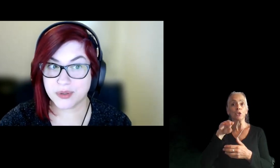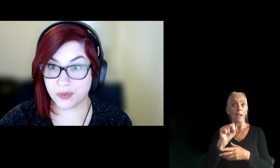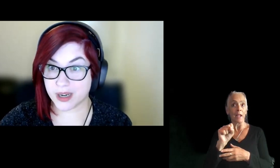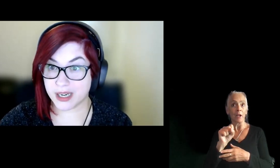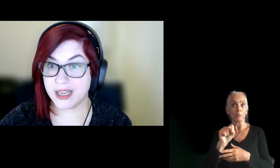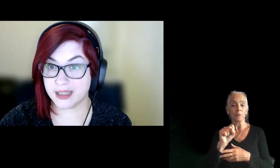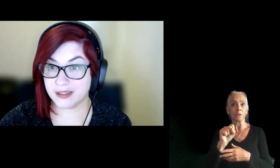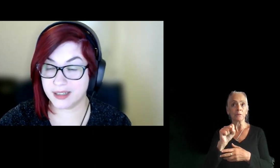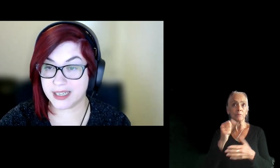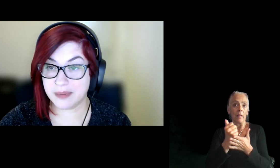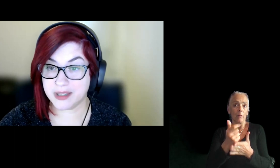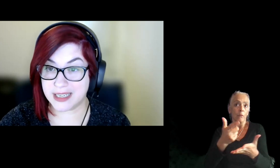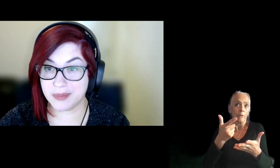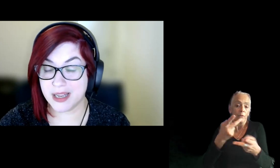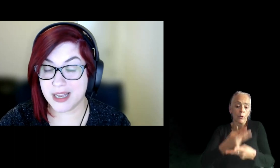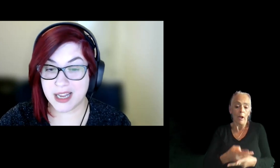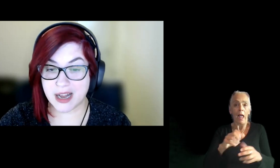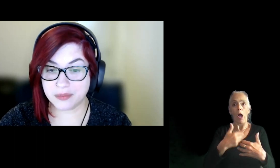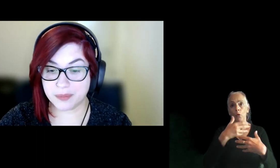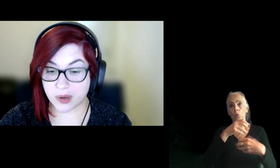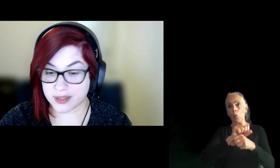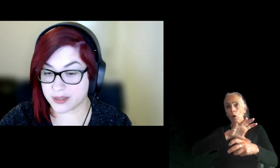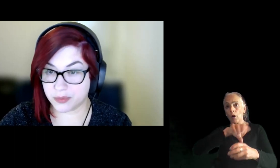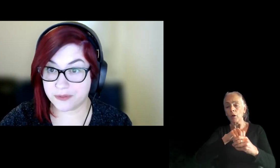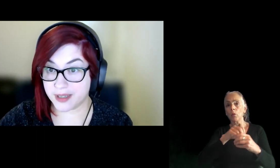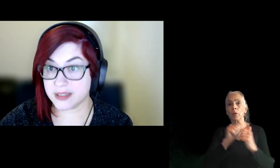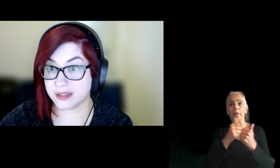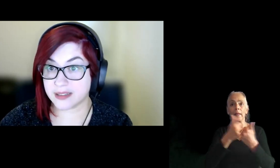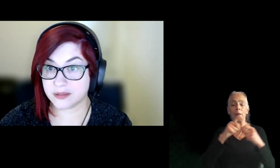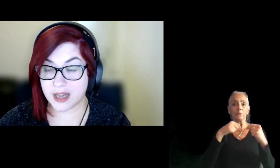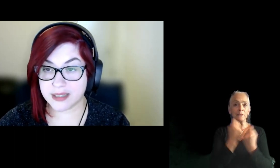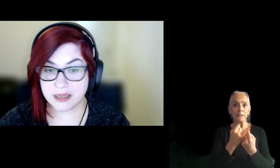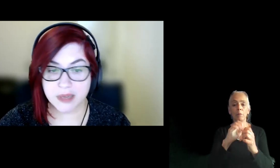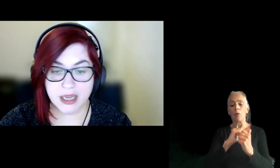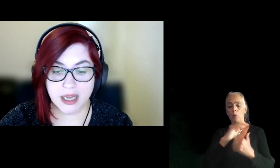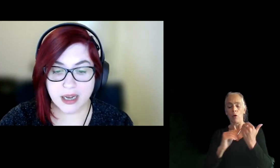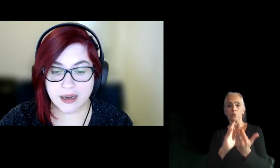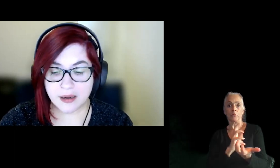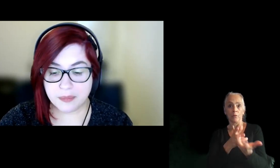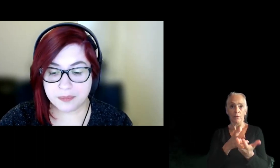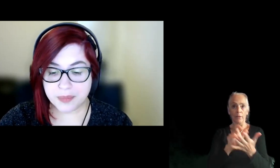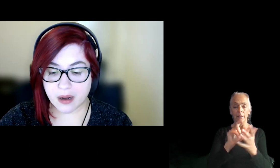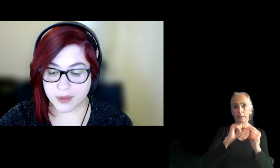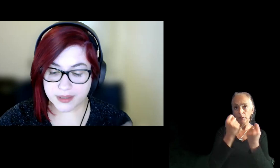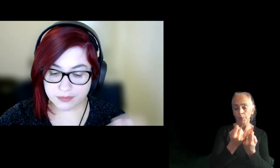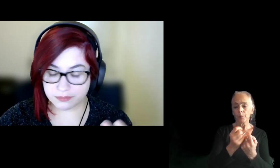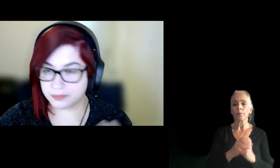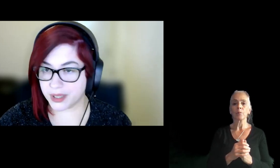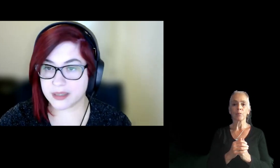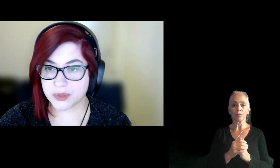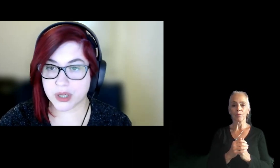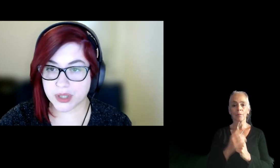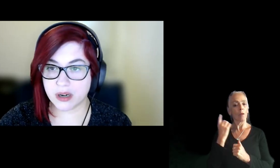how to work in a gaming team and how the process would fit that to that team. But always